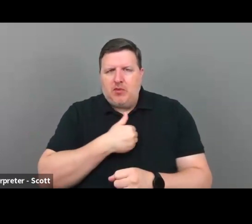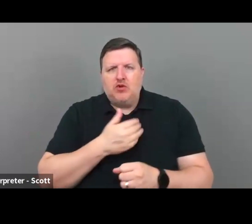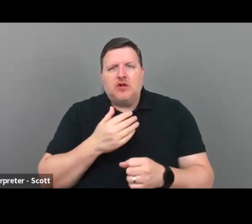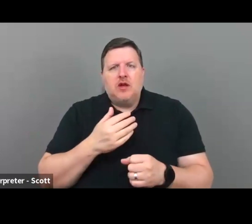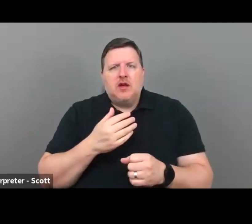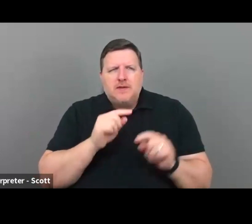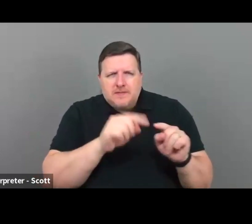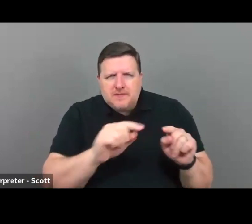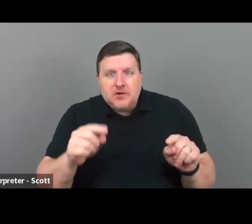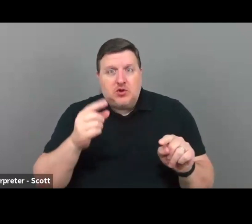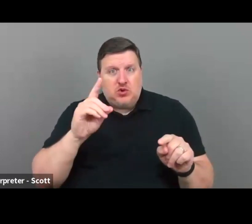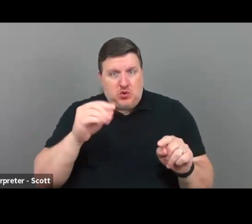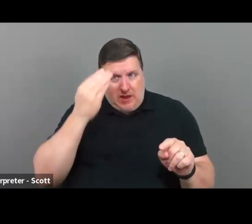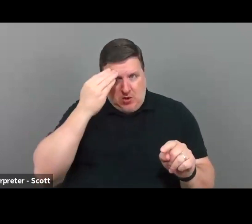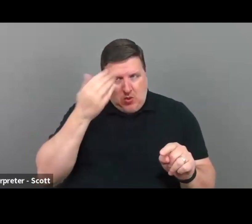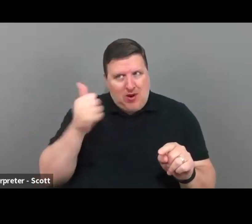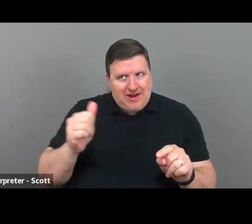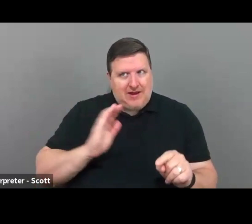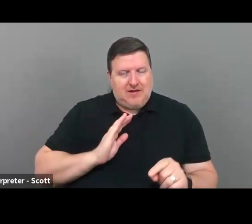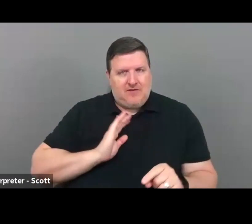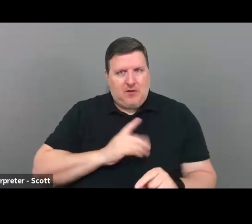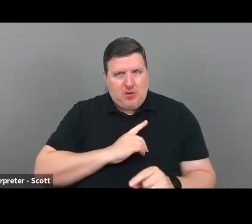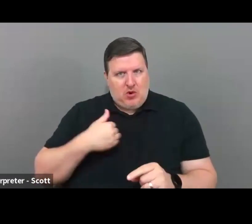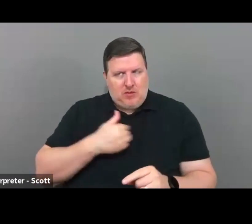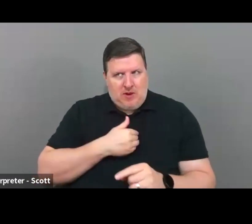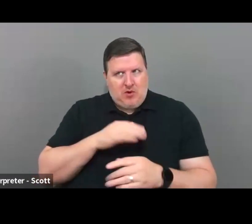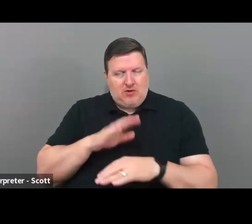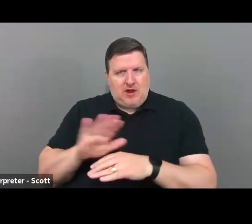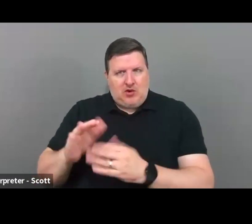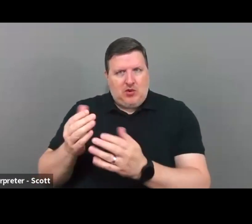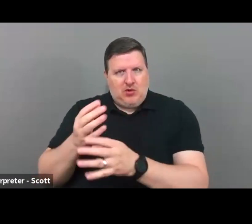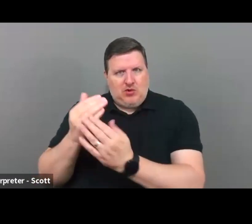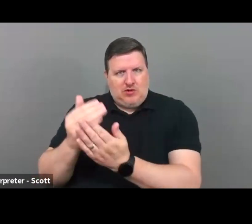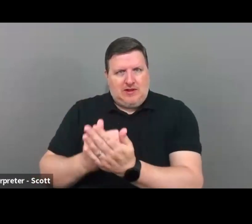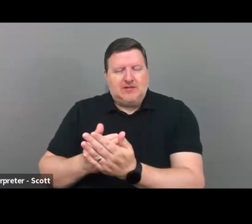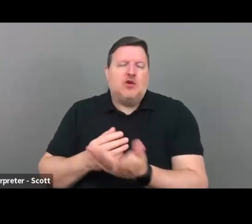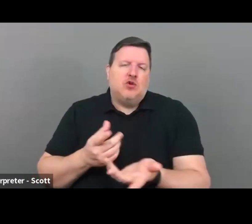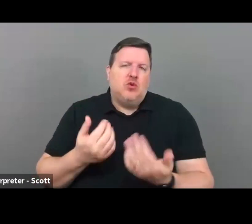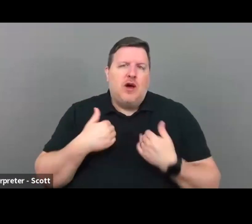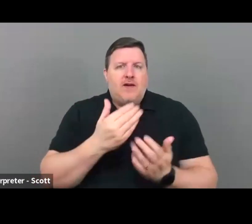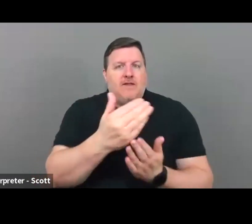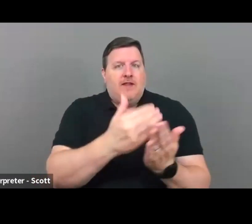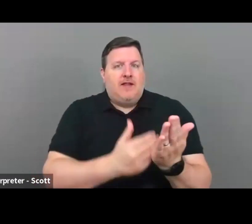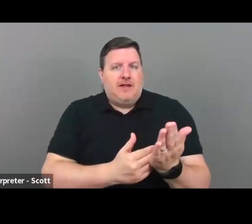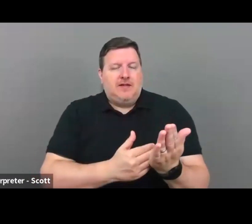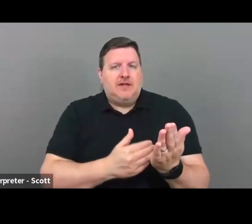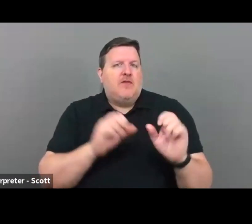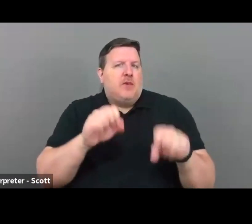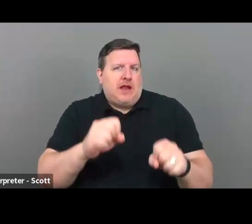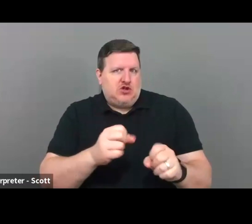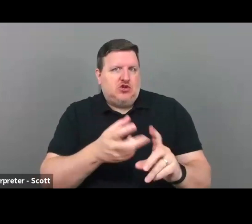the board members on the, um, you know, your list of trustee of, so you have your list of, uh, prospects